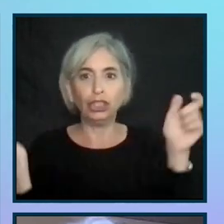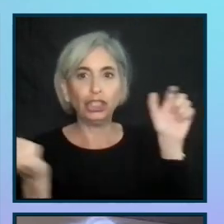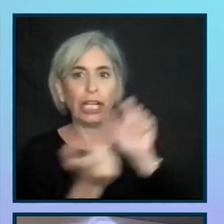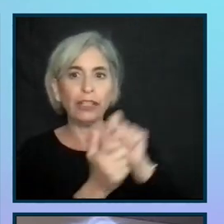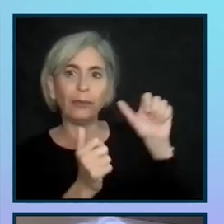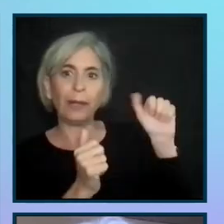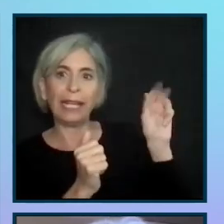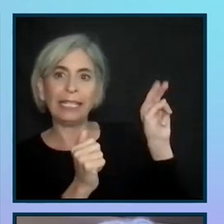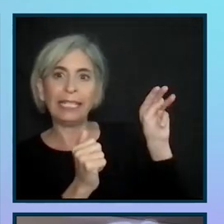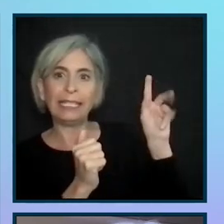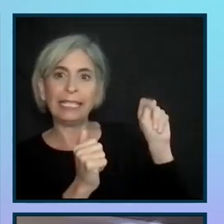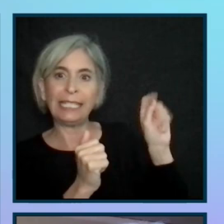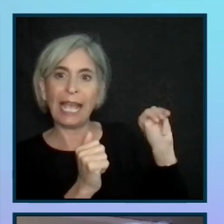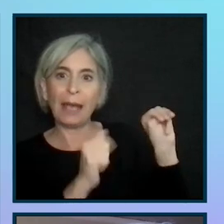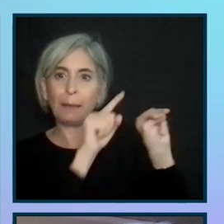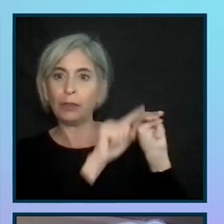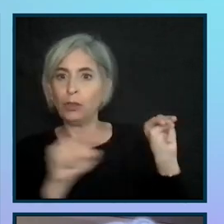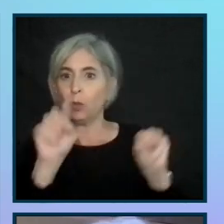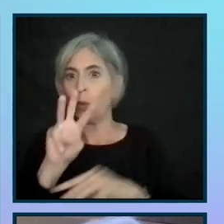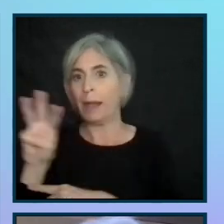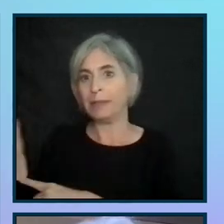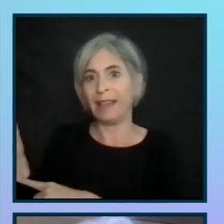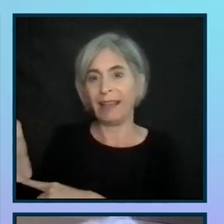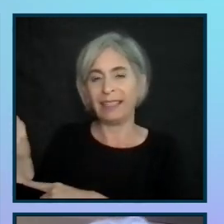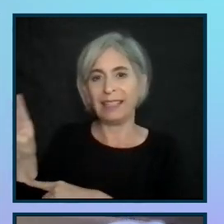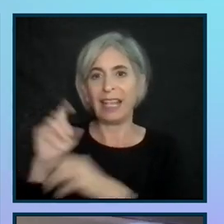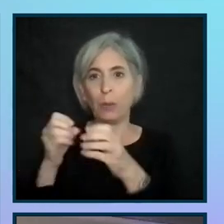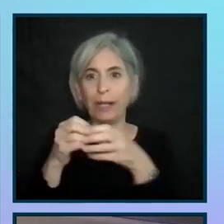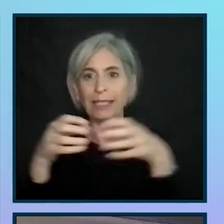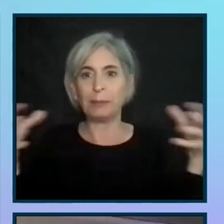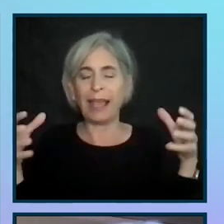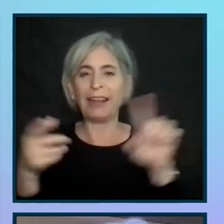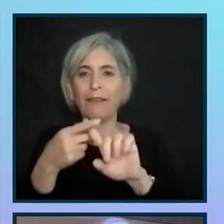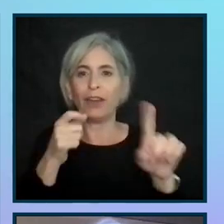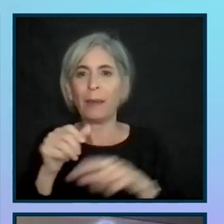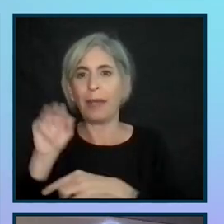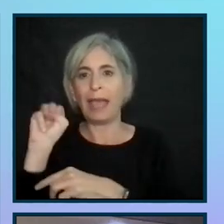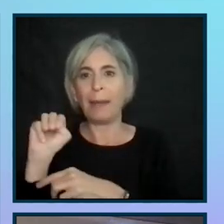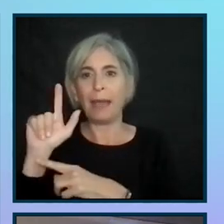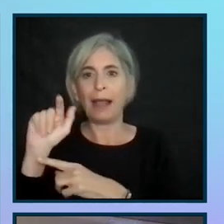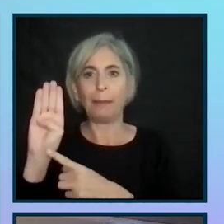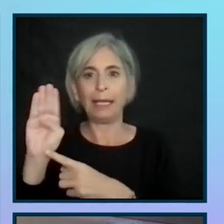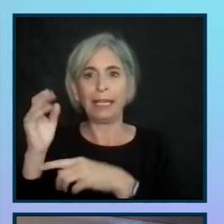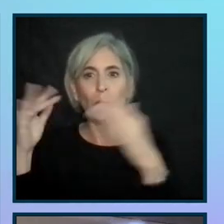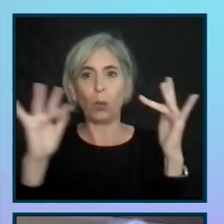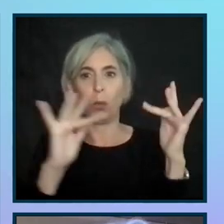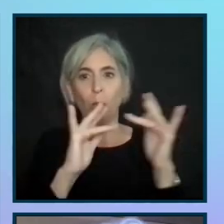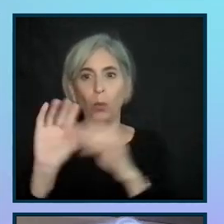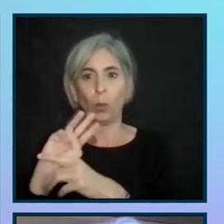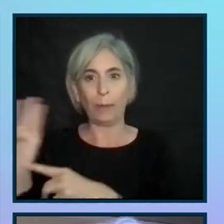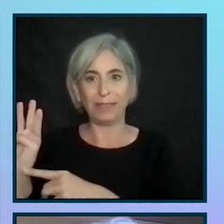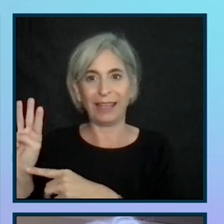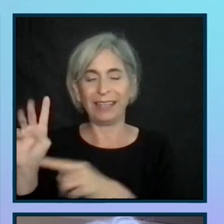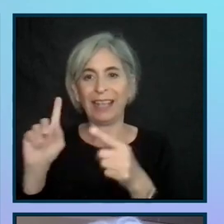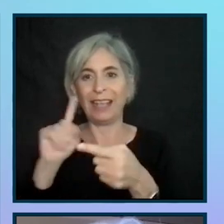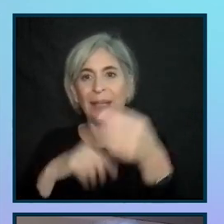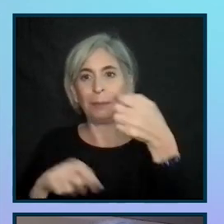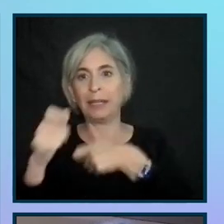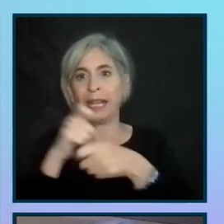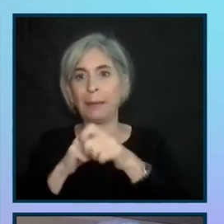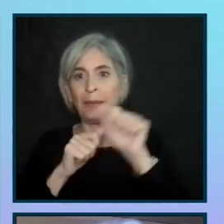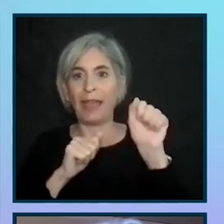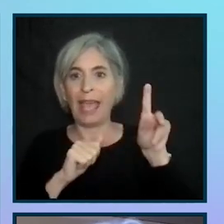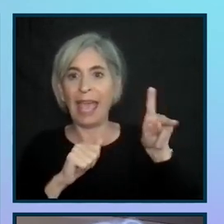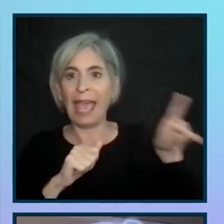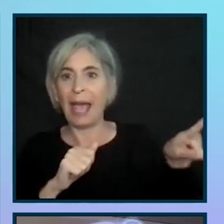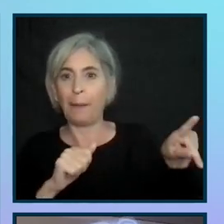to the website, we pivoted or expanded from the MLB website to the app. So that was another use of